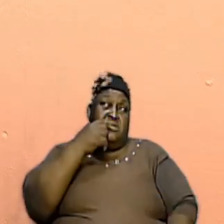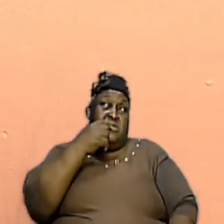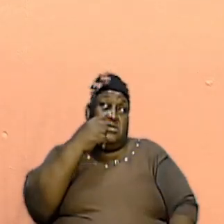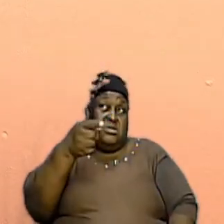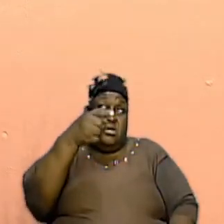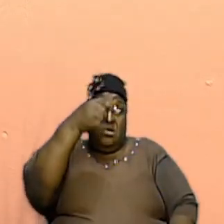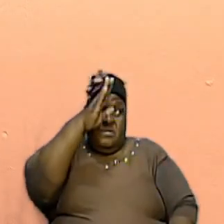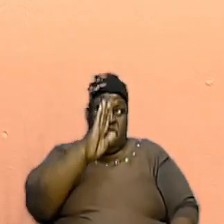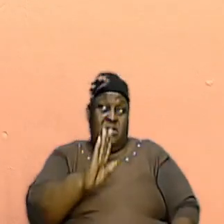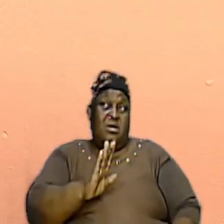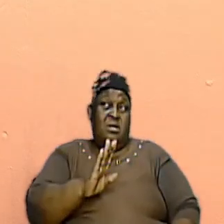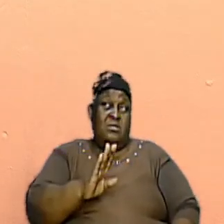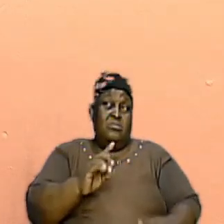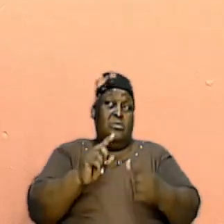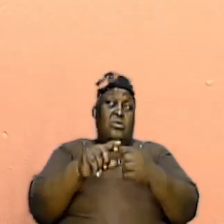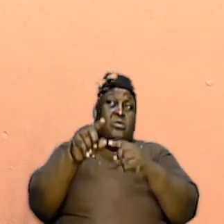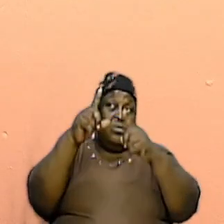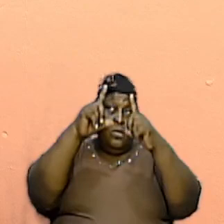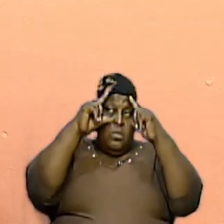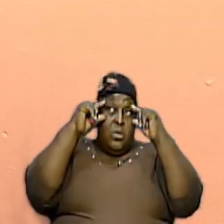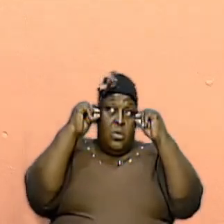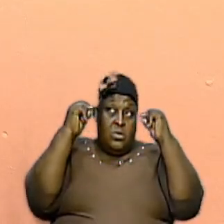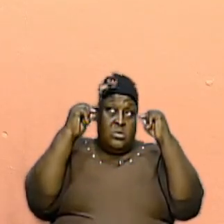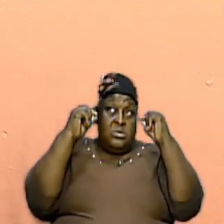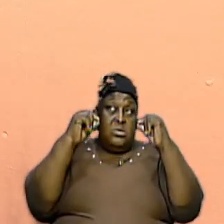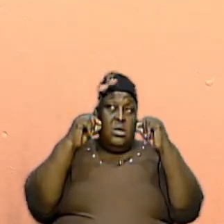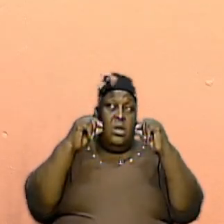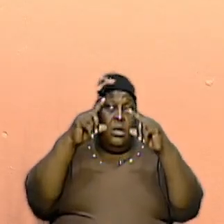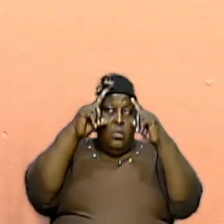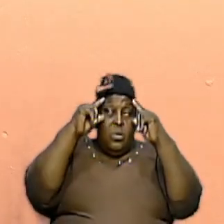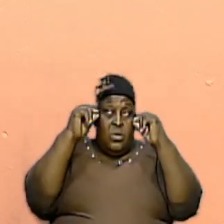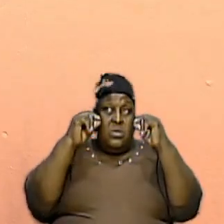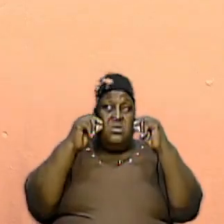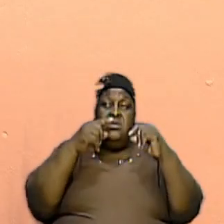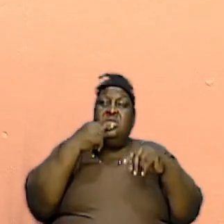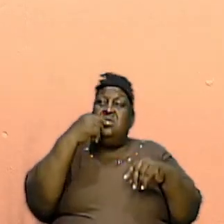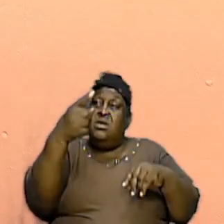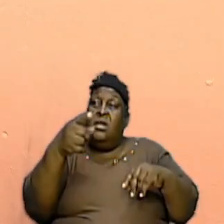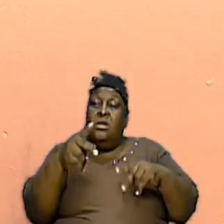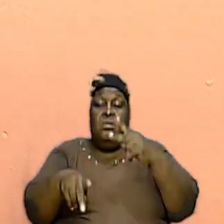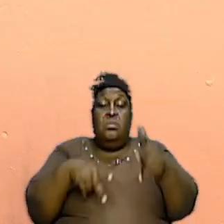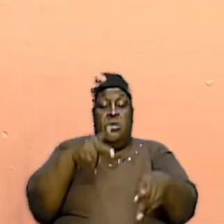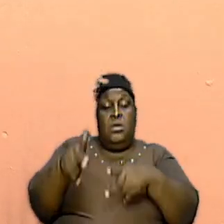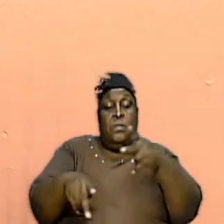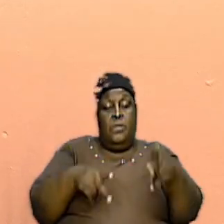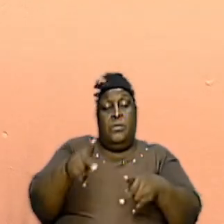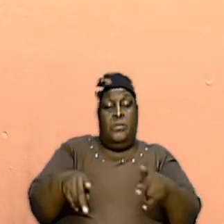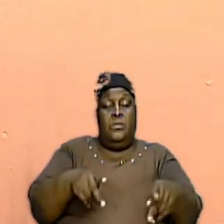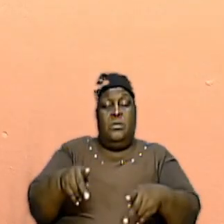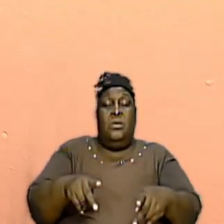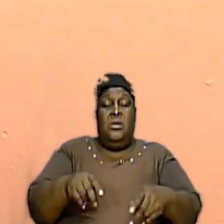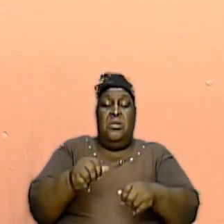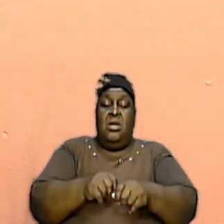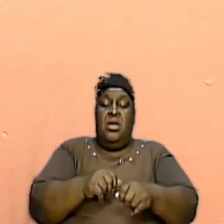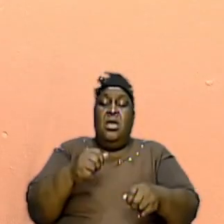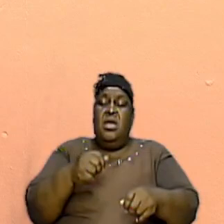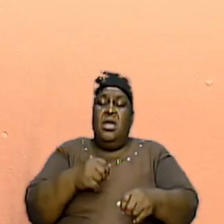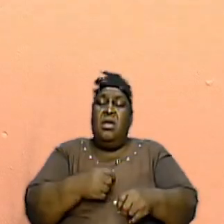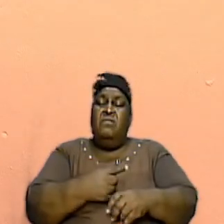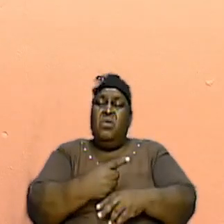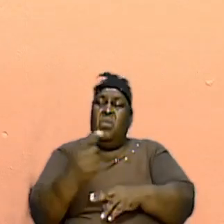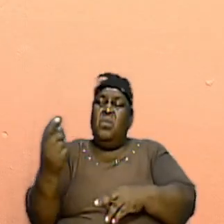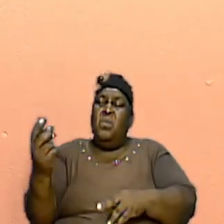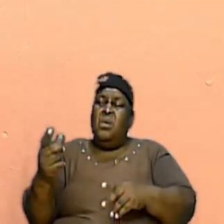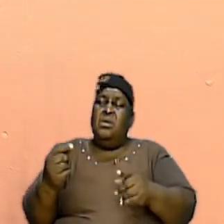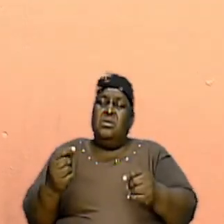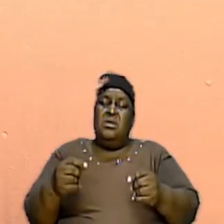mouth of God to Moses, and then Moses passed it on to the folks. And everybody did their thing in